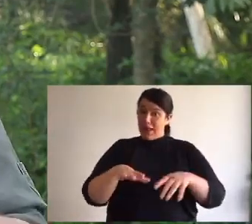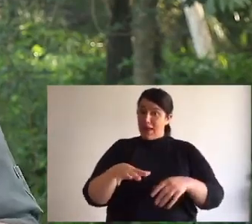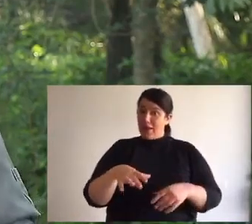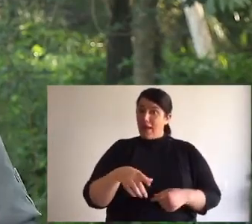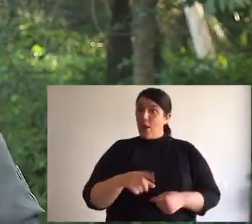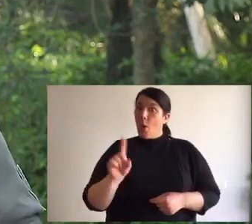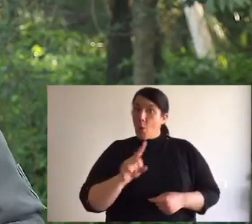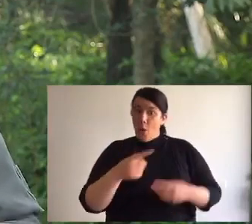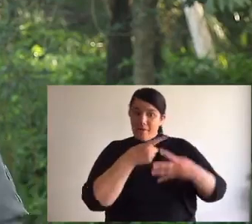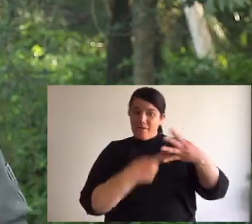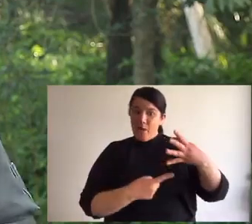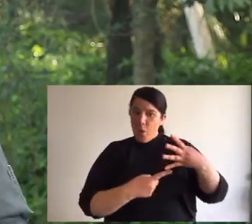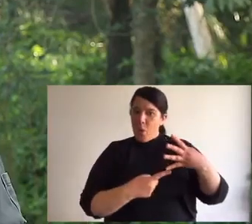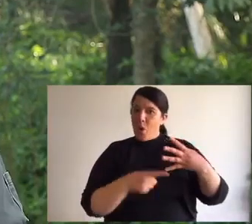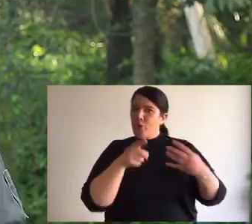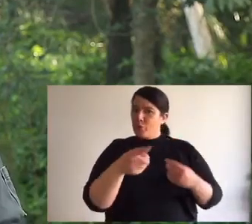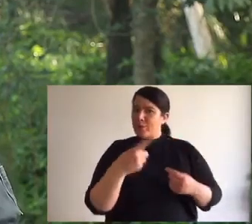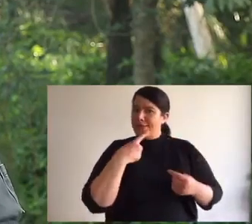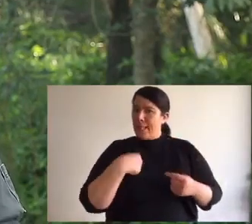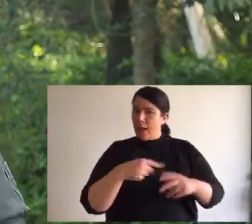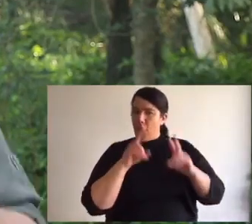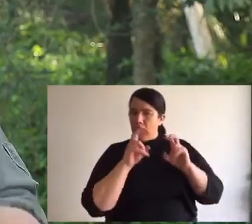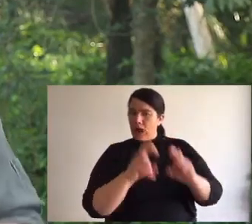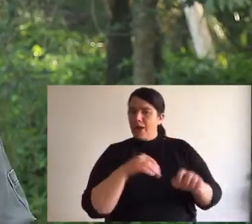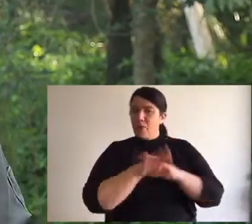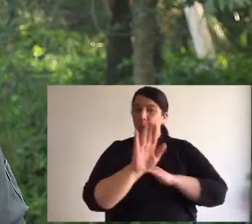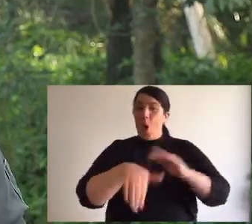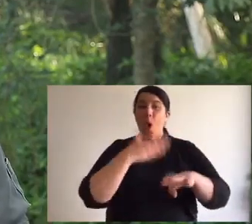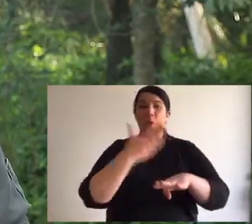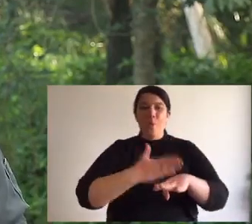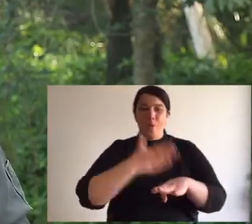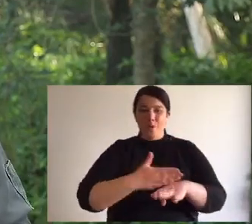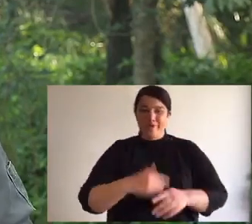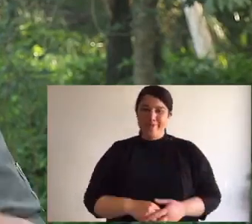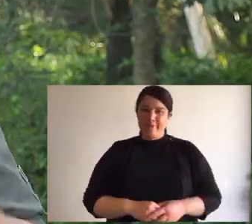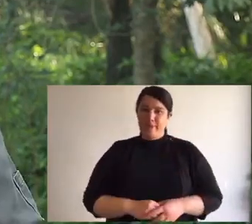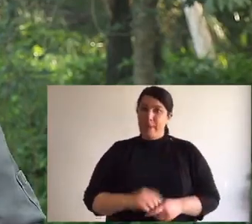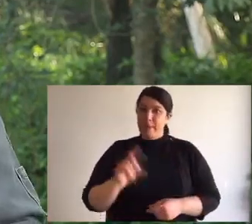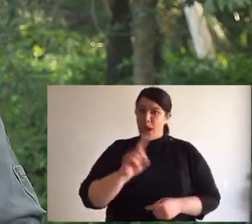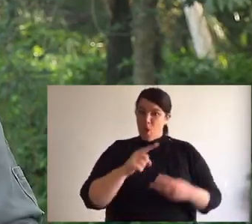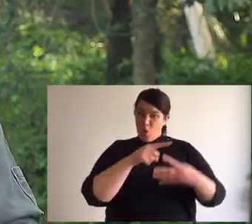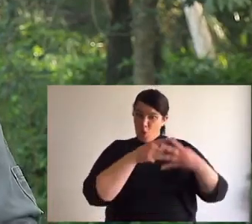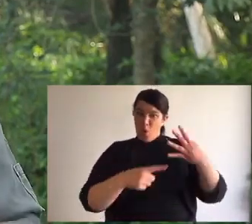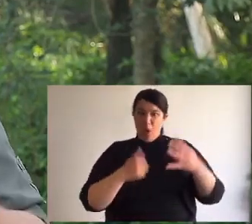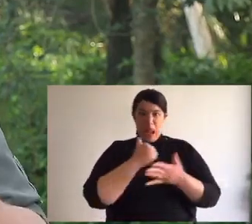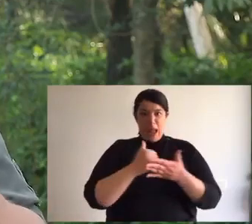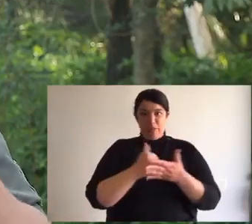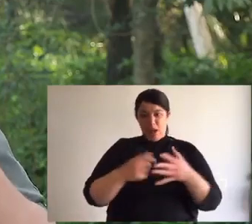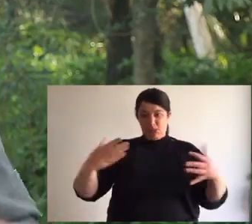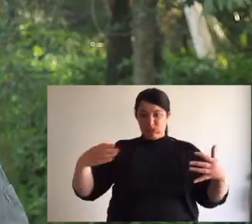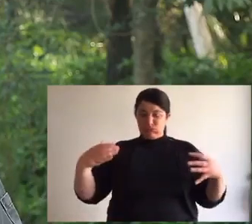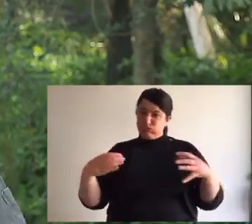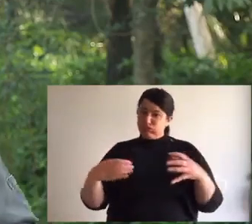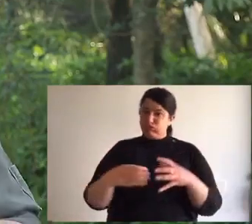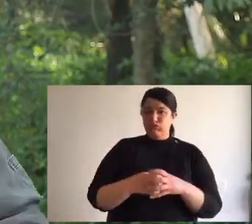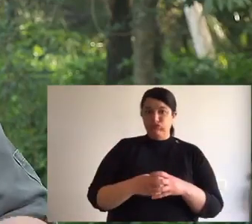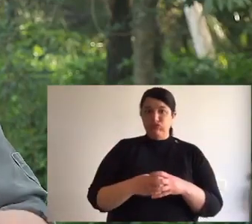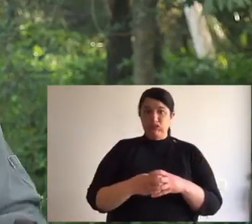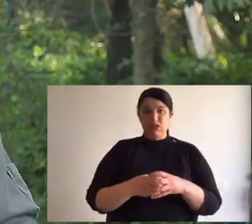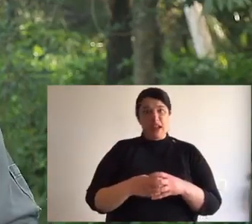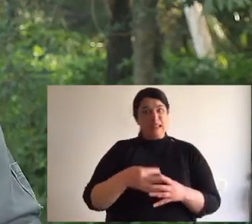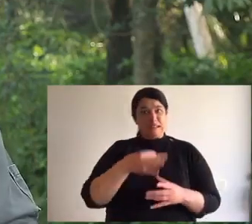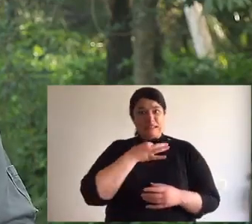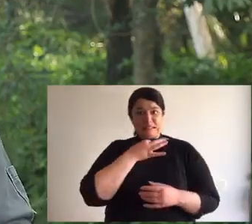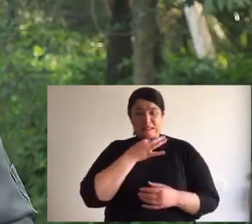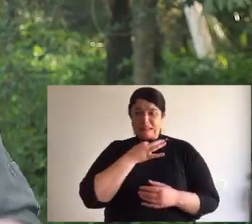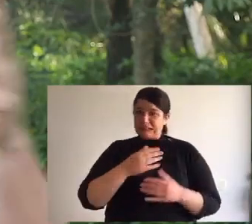species of quoll native to Australia. Now I want you to tell me what they are later in the homework so I'm not going to say them. But they are all facing